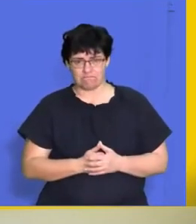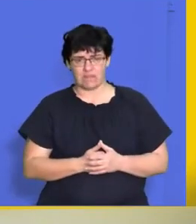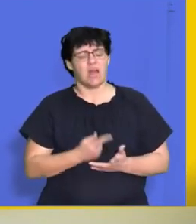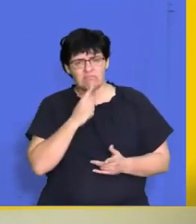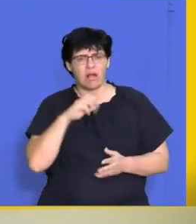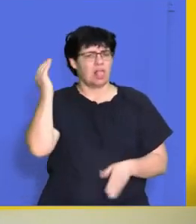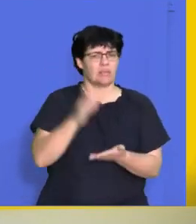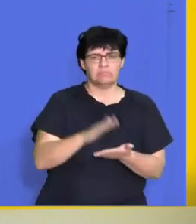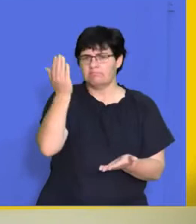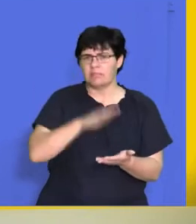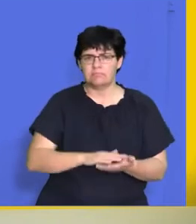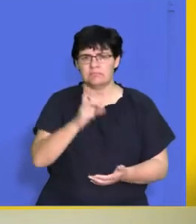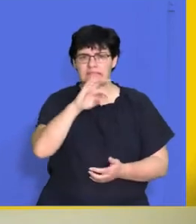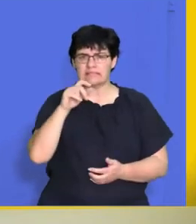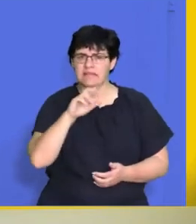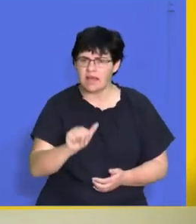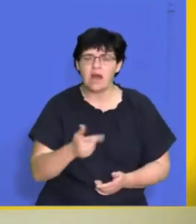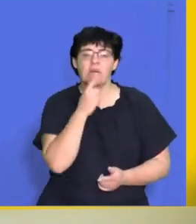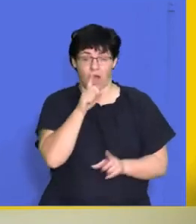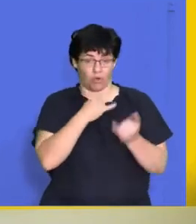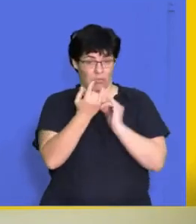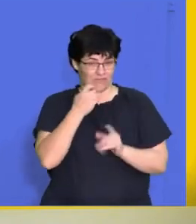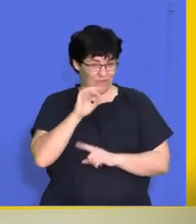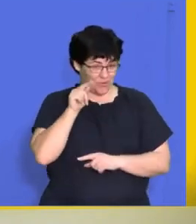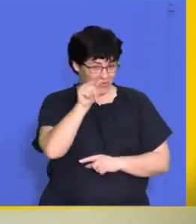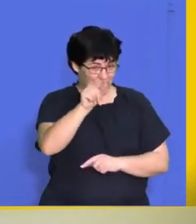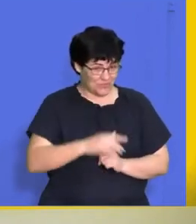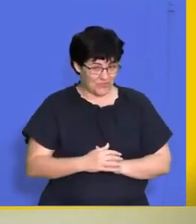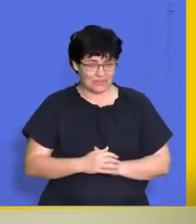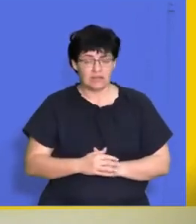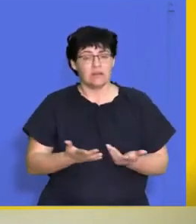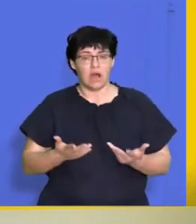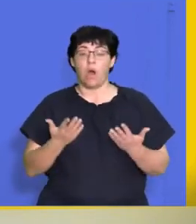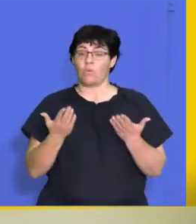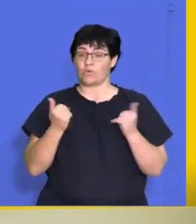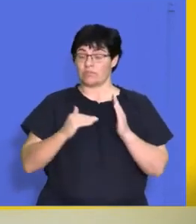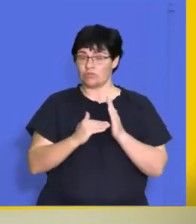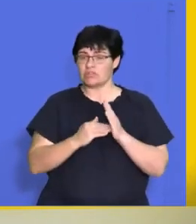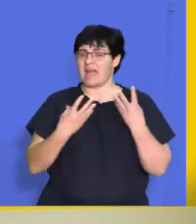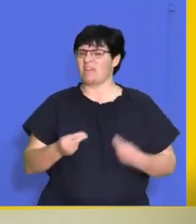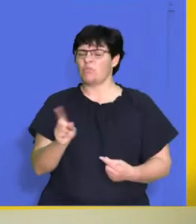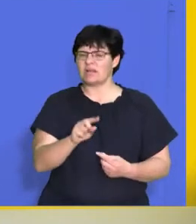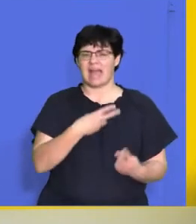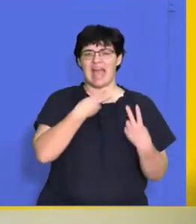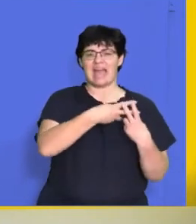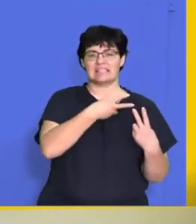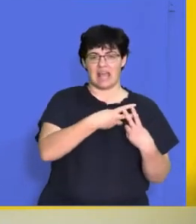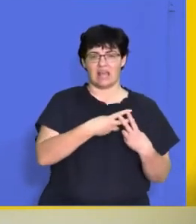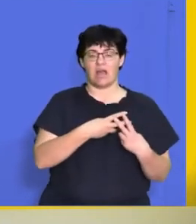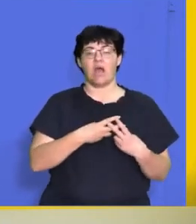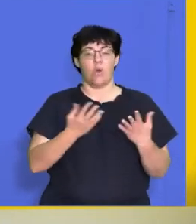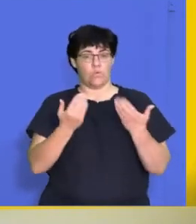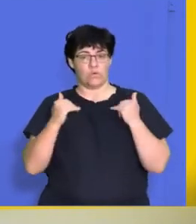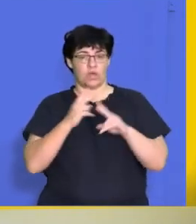you're constantly running out of data, then this next competition is just for you. Wazza Matriks is bringing you the hashtag Wazza Winner